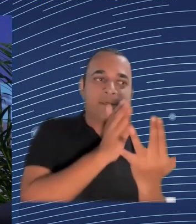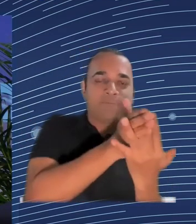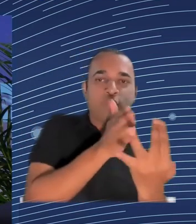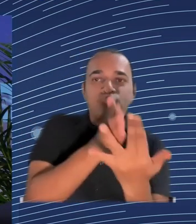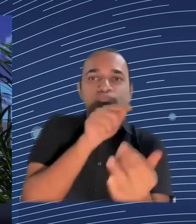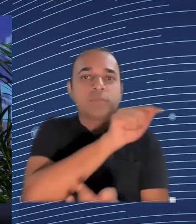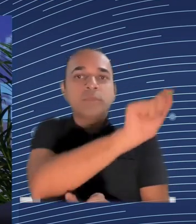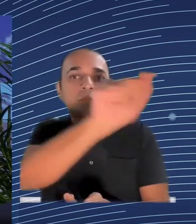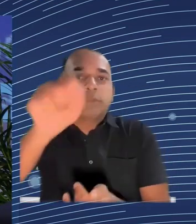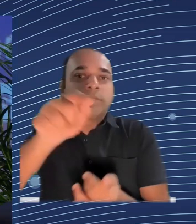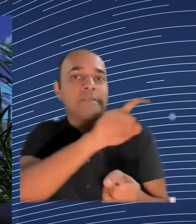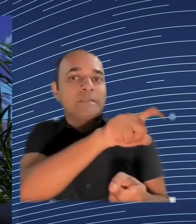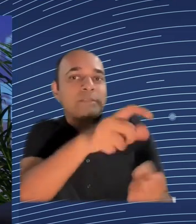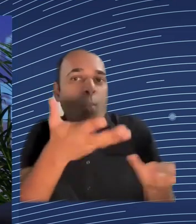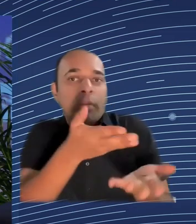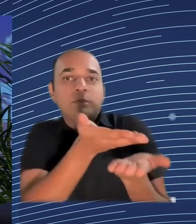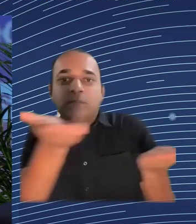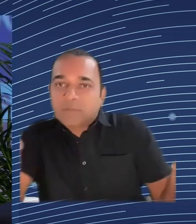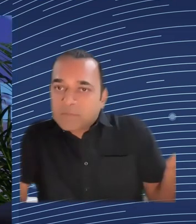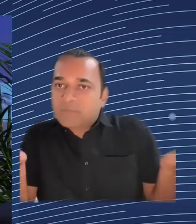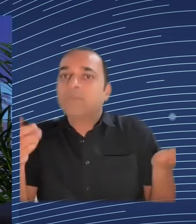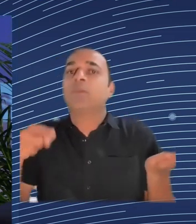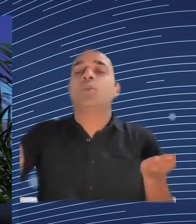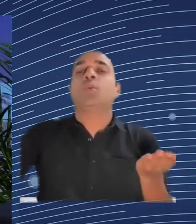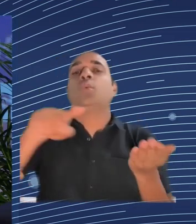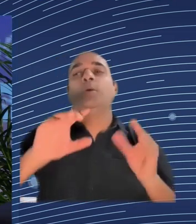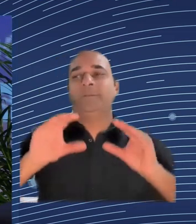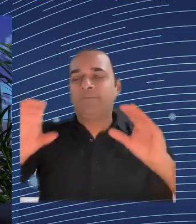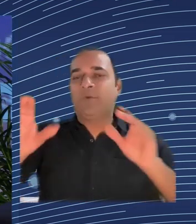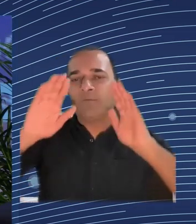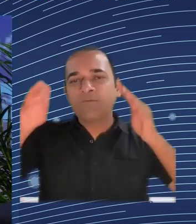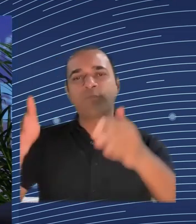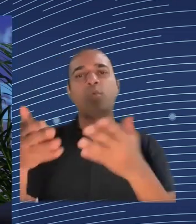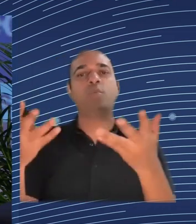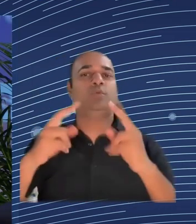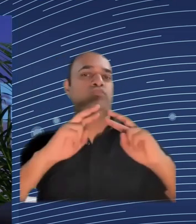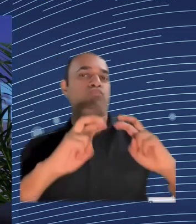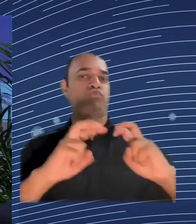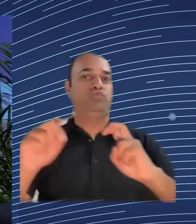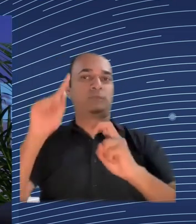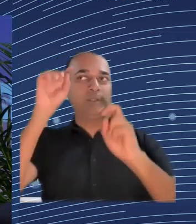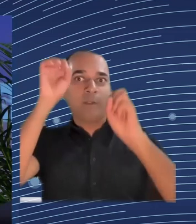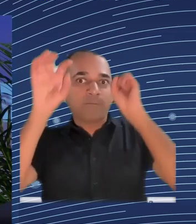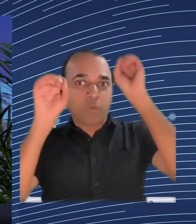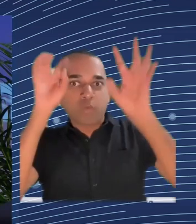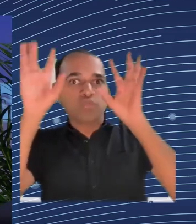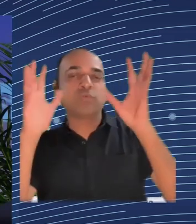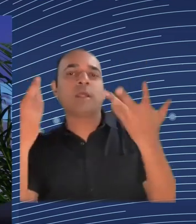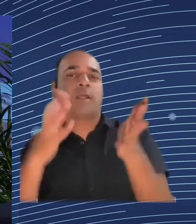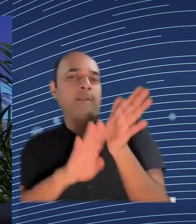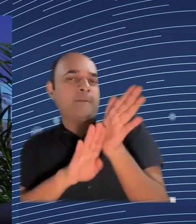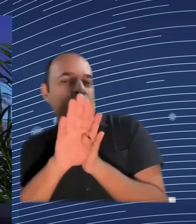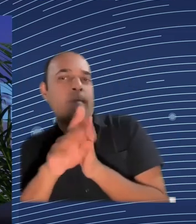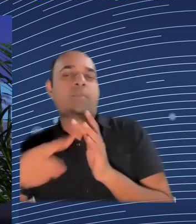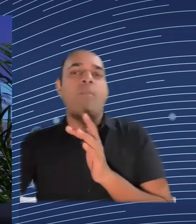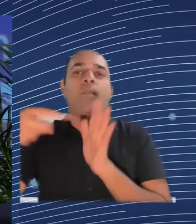and the digital transition, at least in Romania, are not perceived the same in all regions. It depends